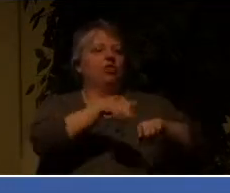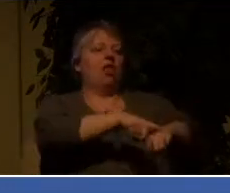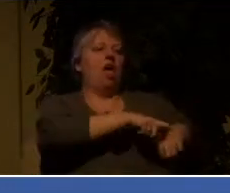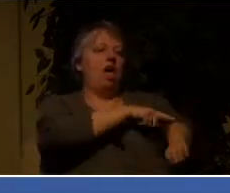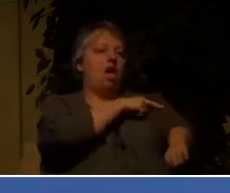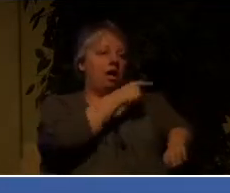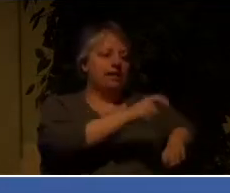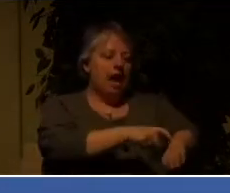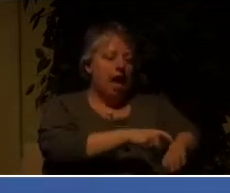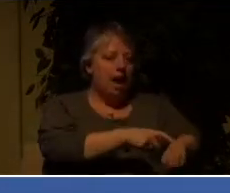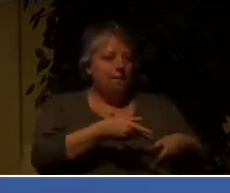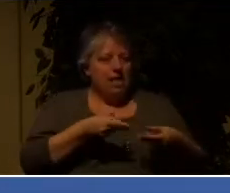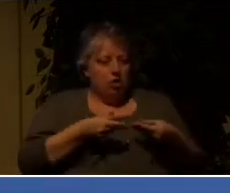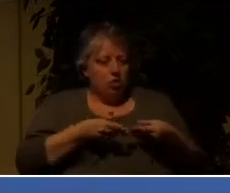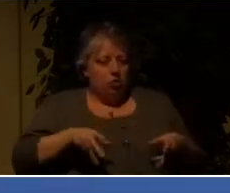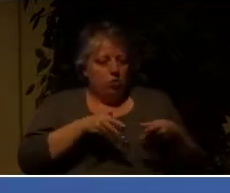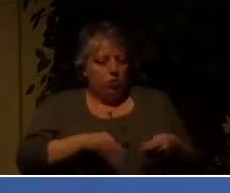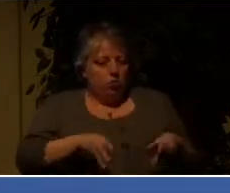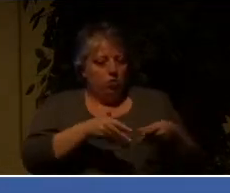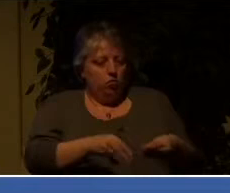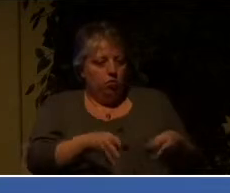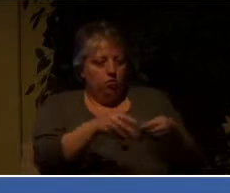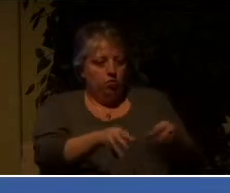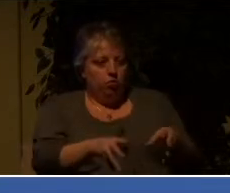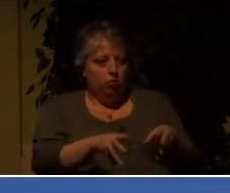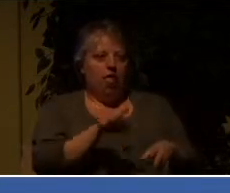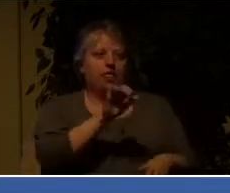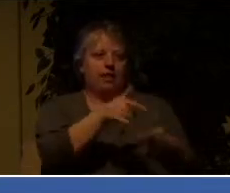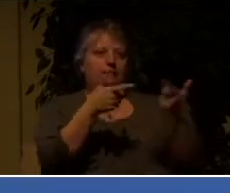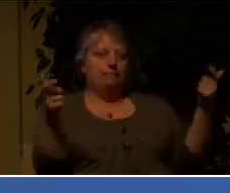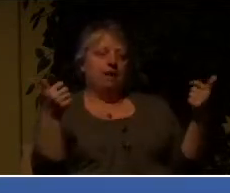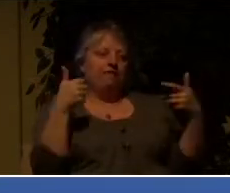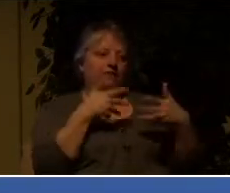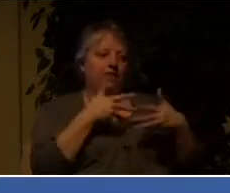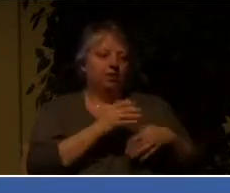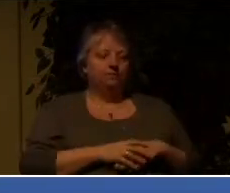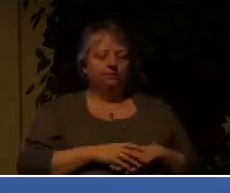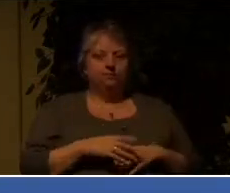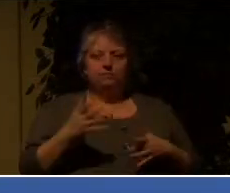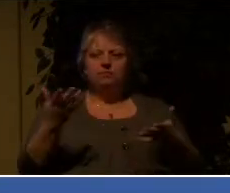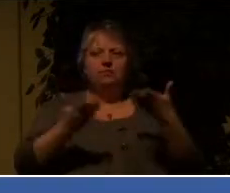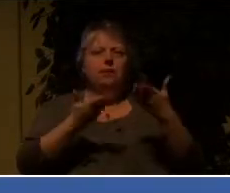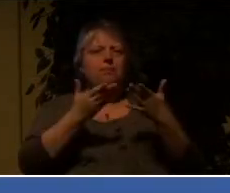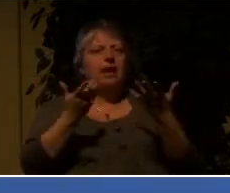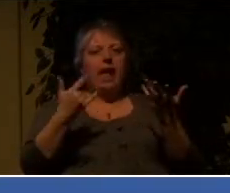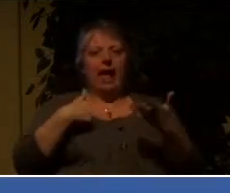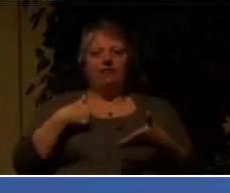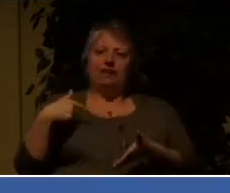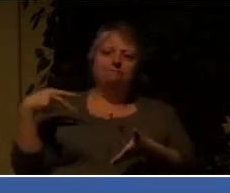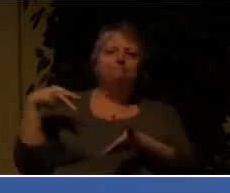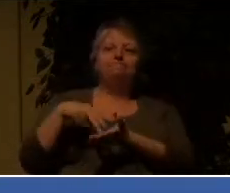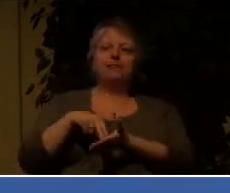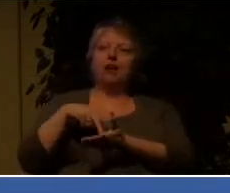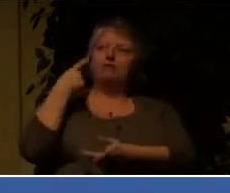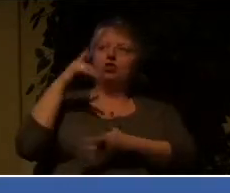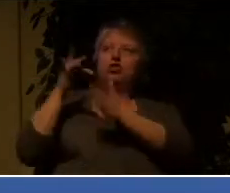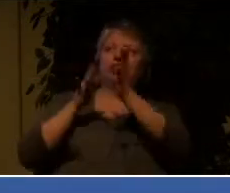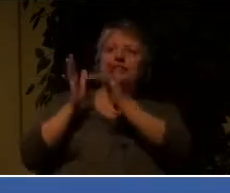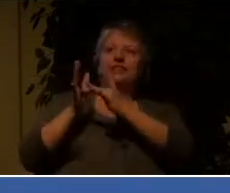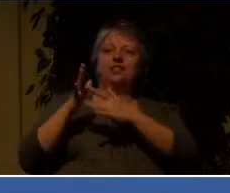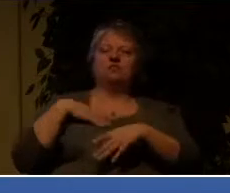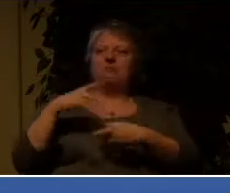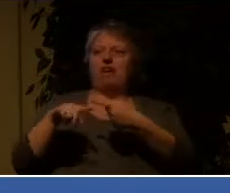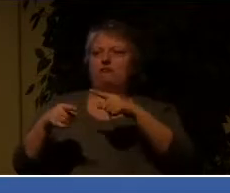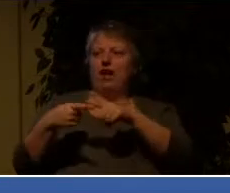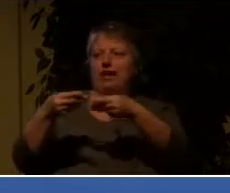the big fear, is it not? If I stand up for Jesus, my friends won't like me. If I really serve